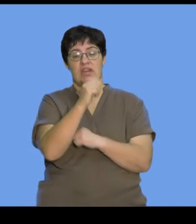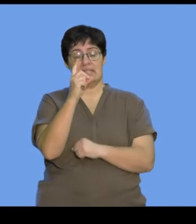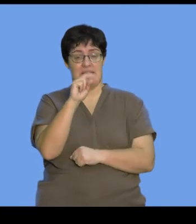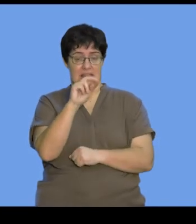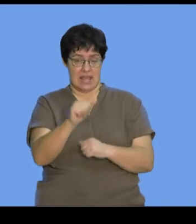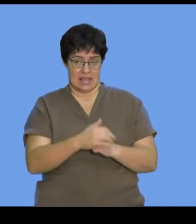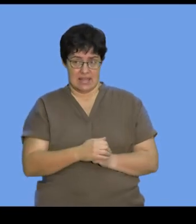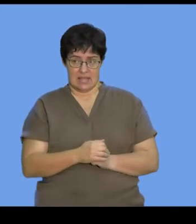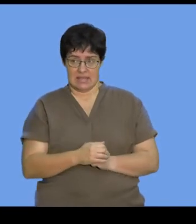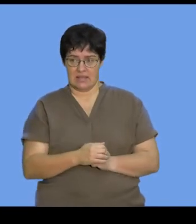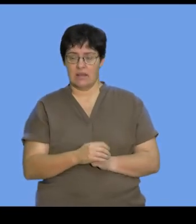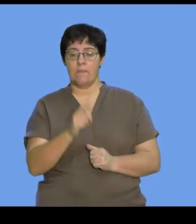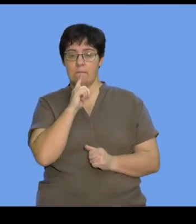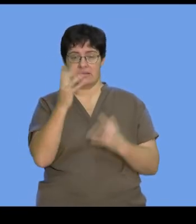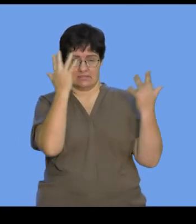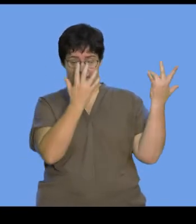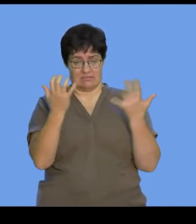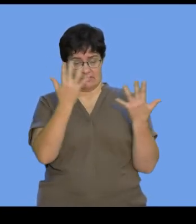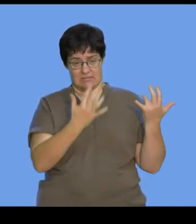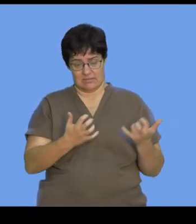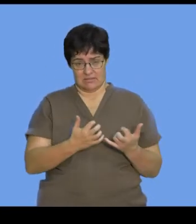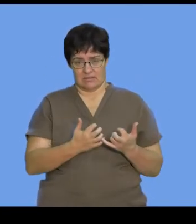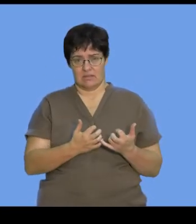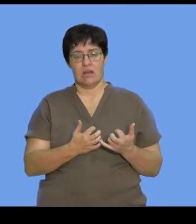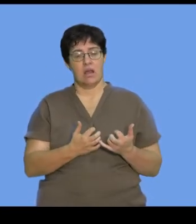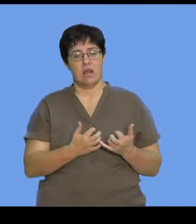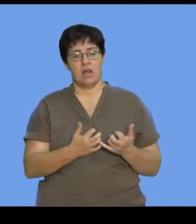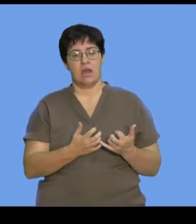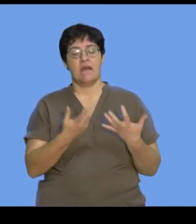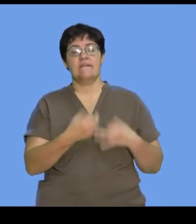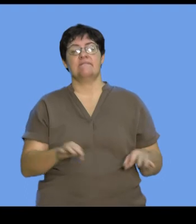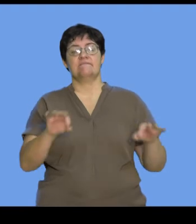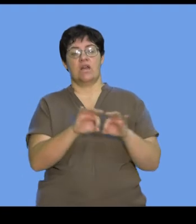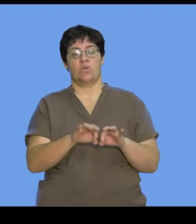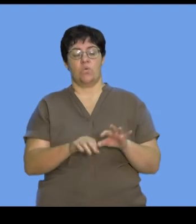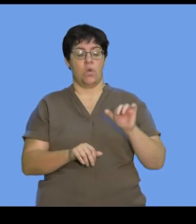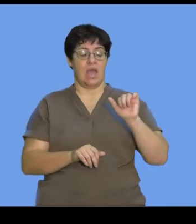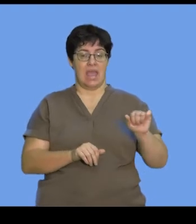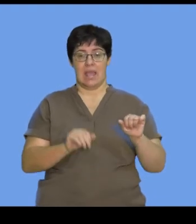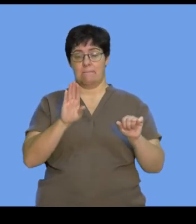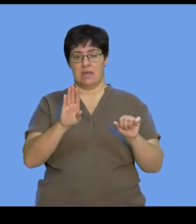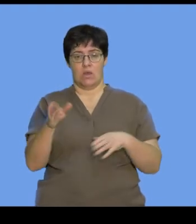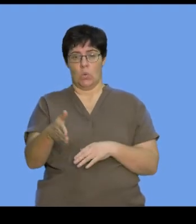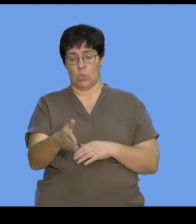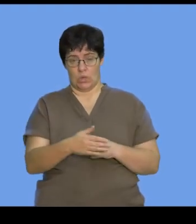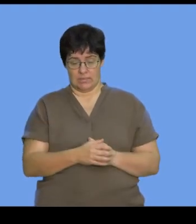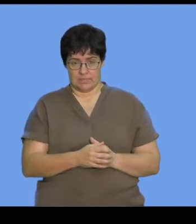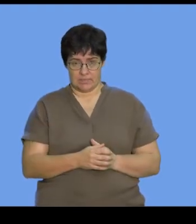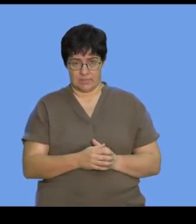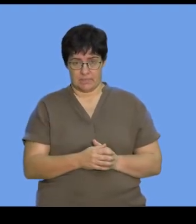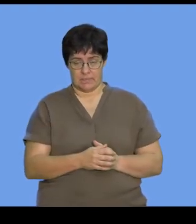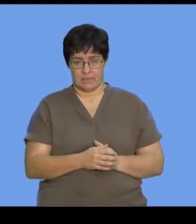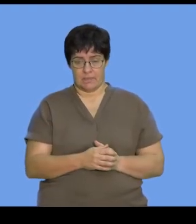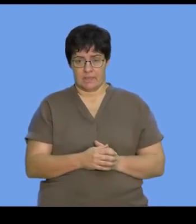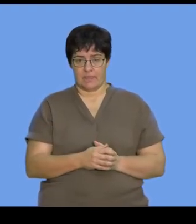and we've got to calculate the missing values of A and B in the table. Now, guys, it's